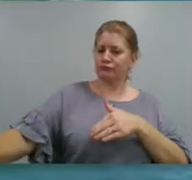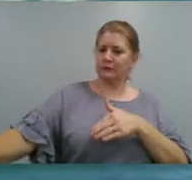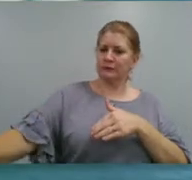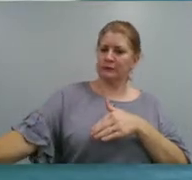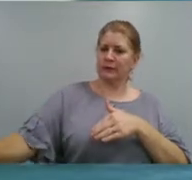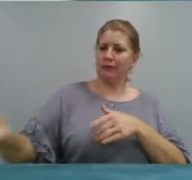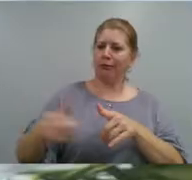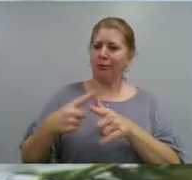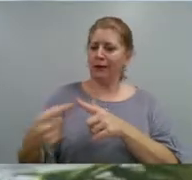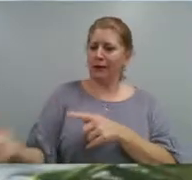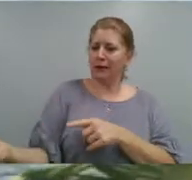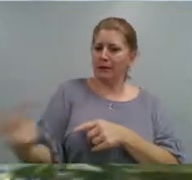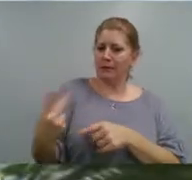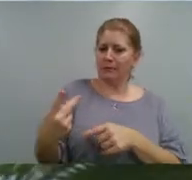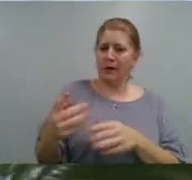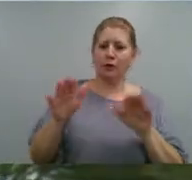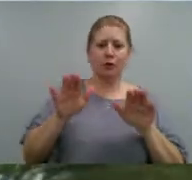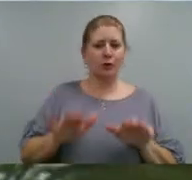and ready.